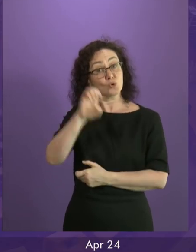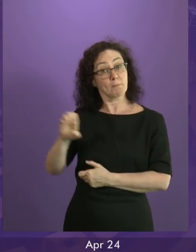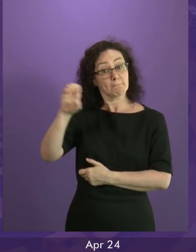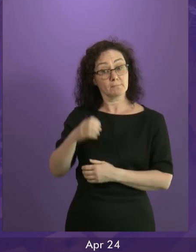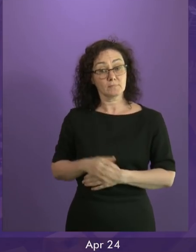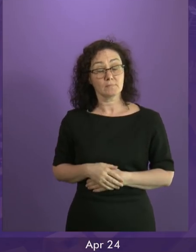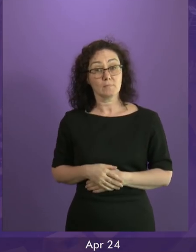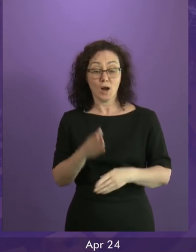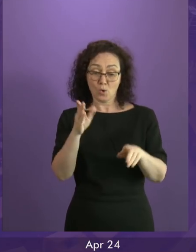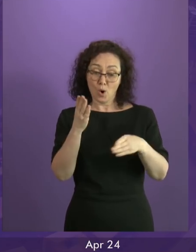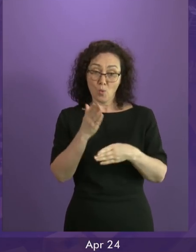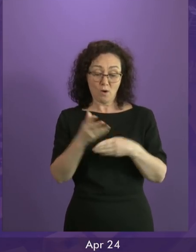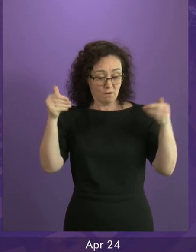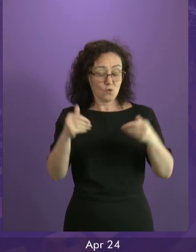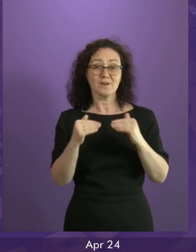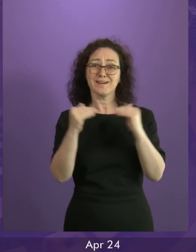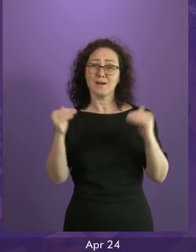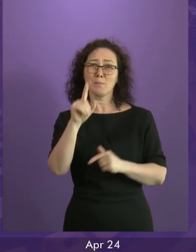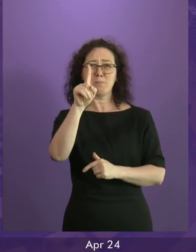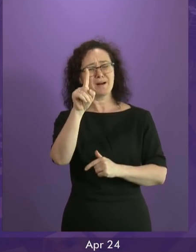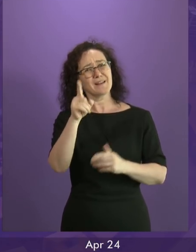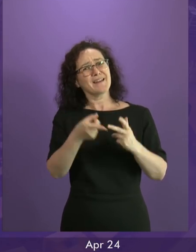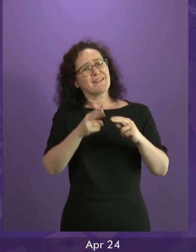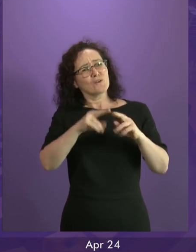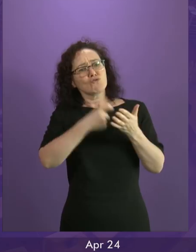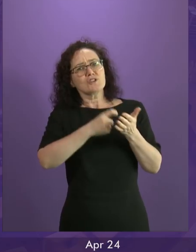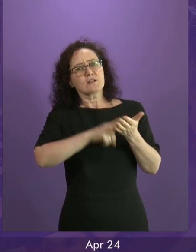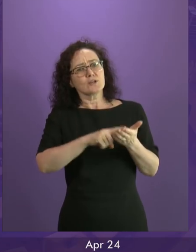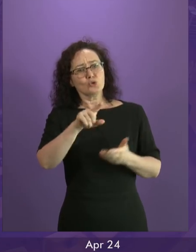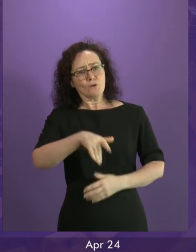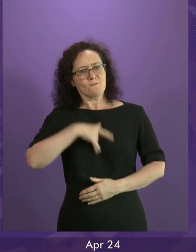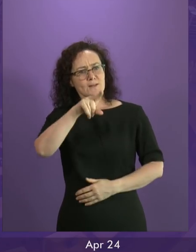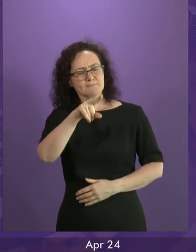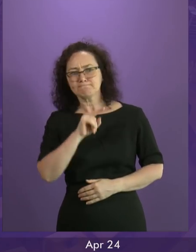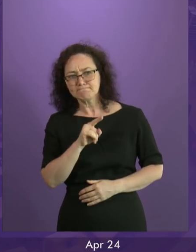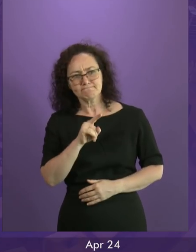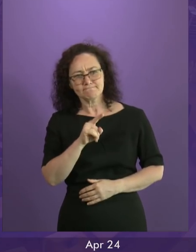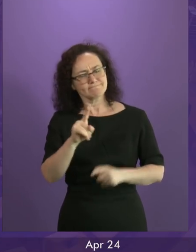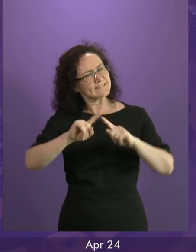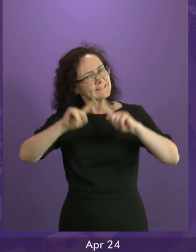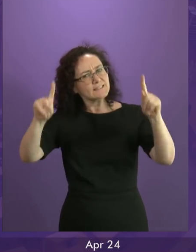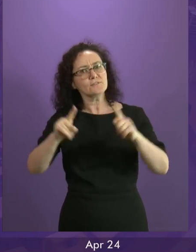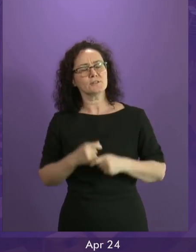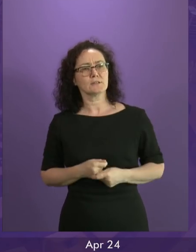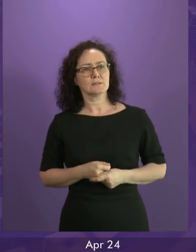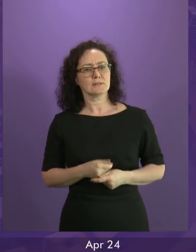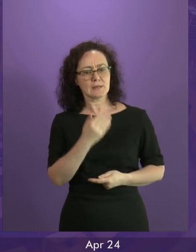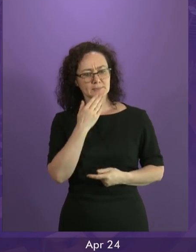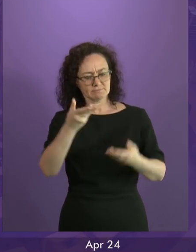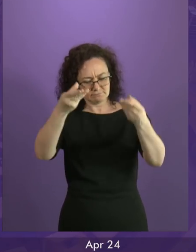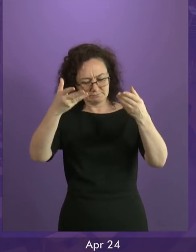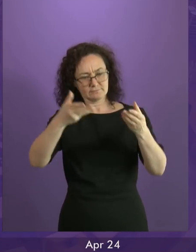of equality. But if Richard Leonard believes that's not the best future, then come forward, not just with a